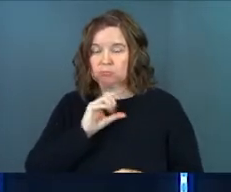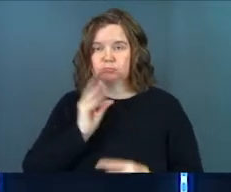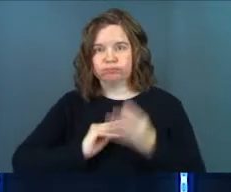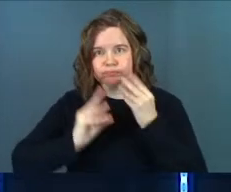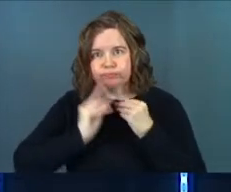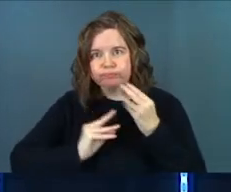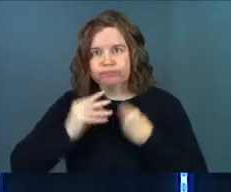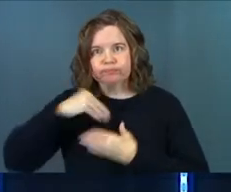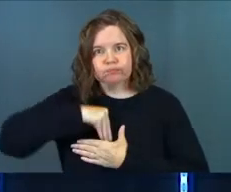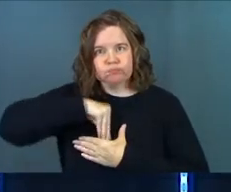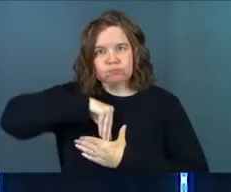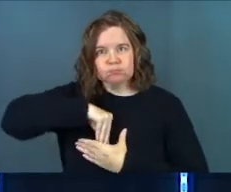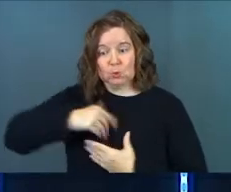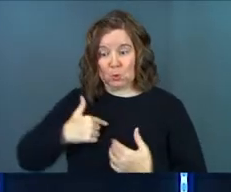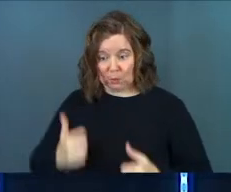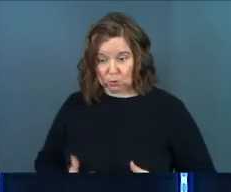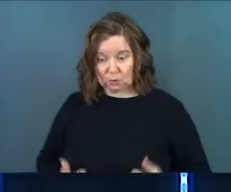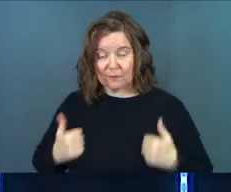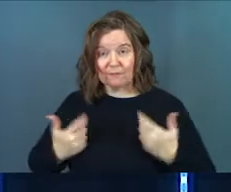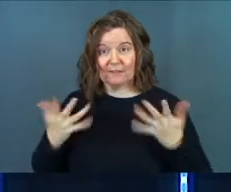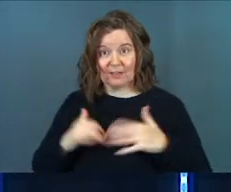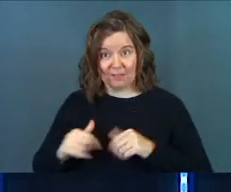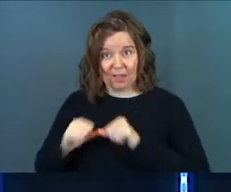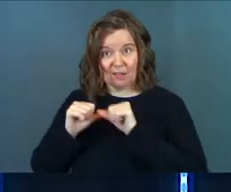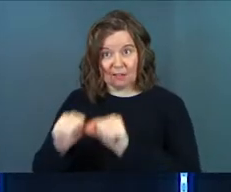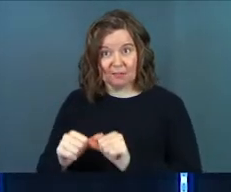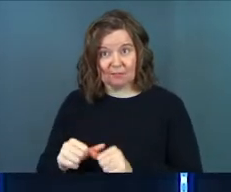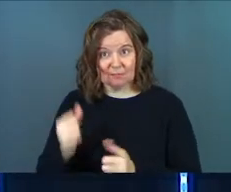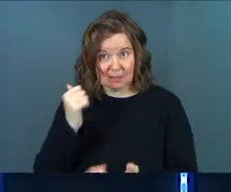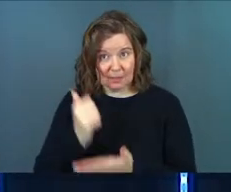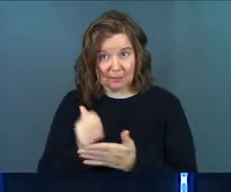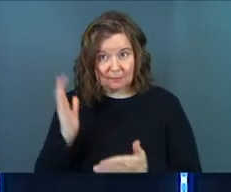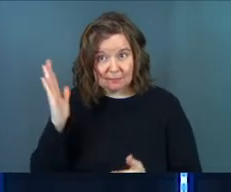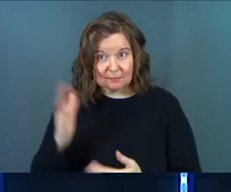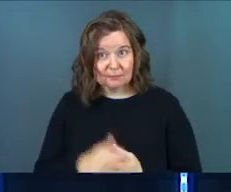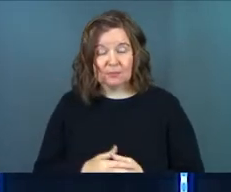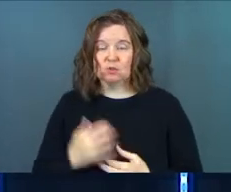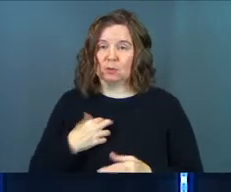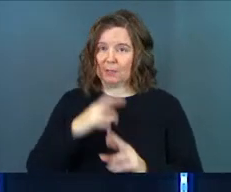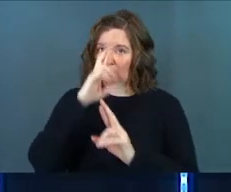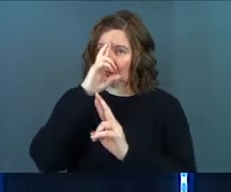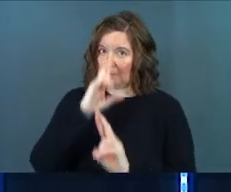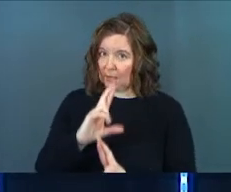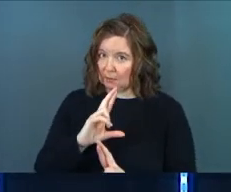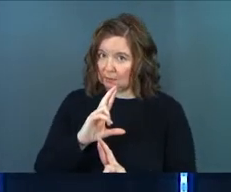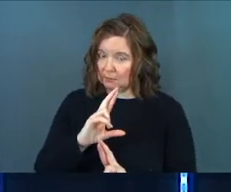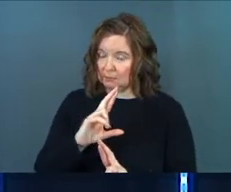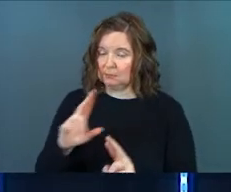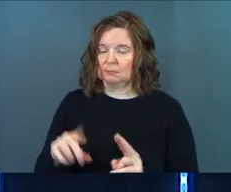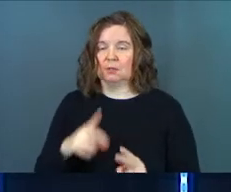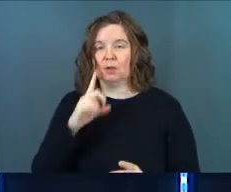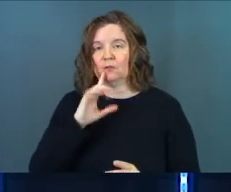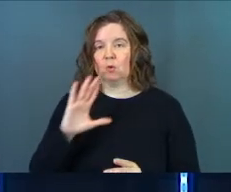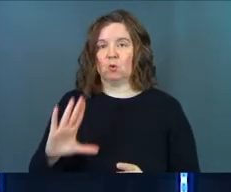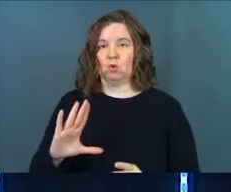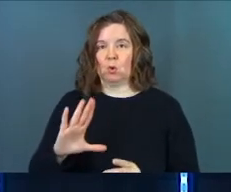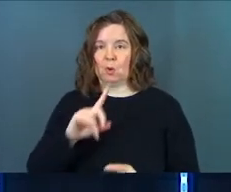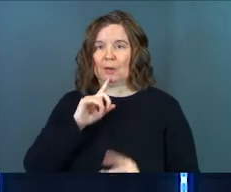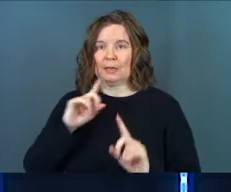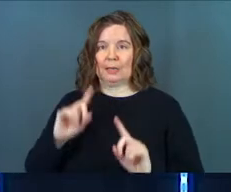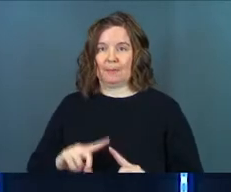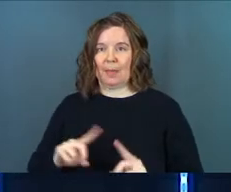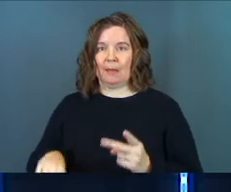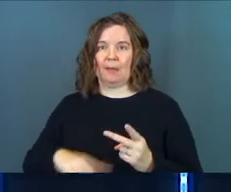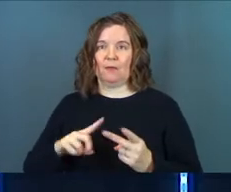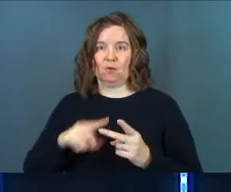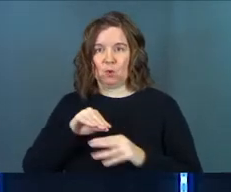You had to have survived that long. Amen? To be respected for your commands,